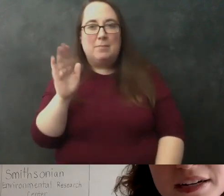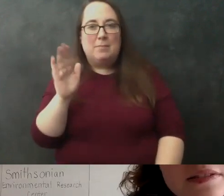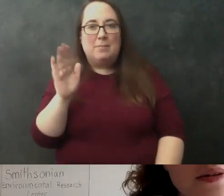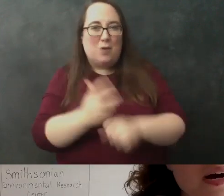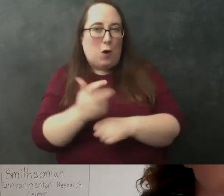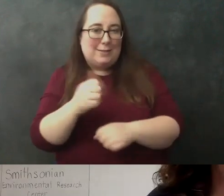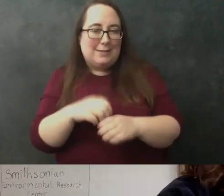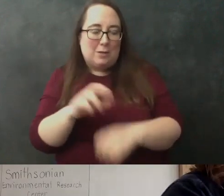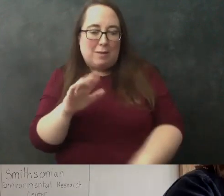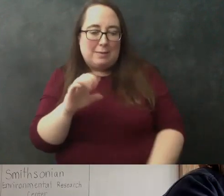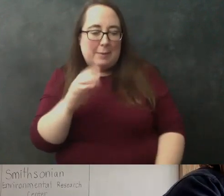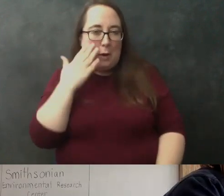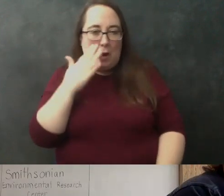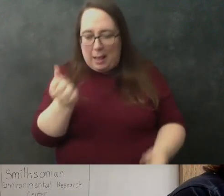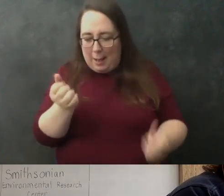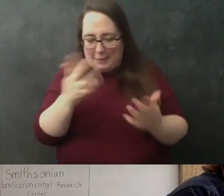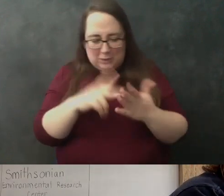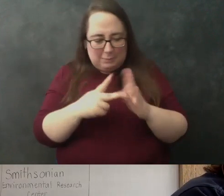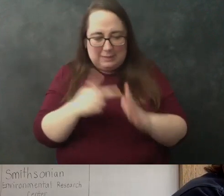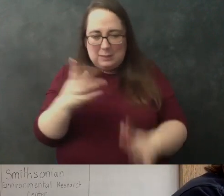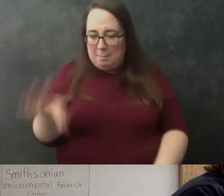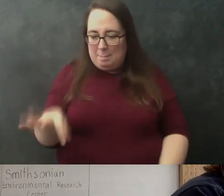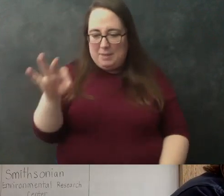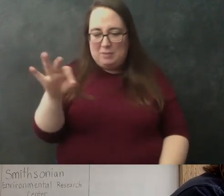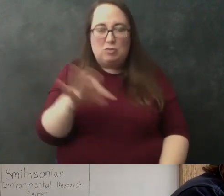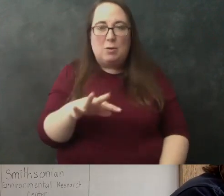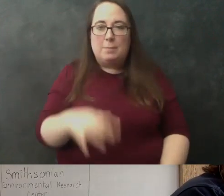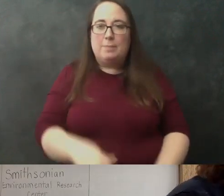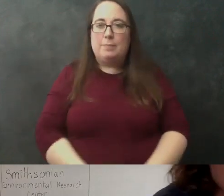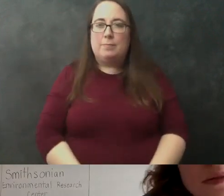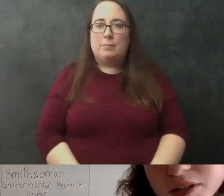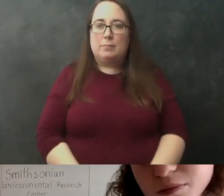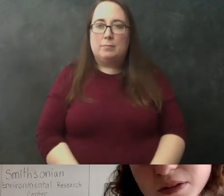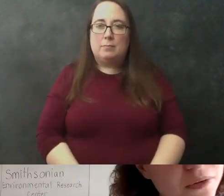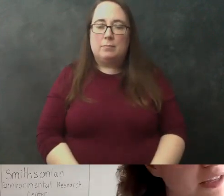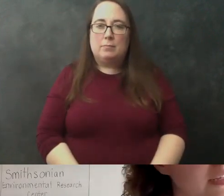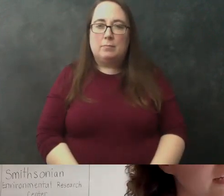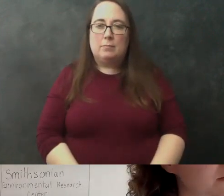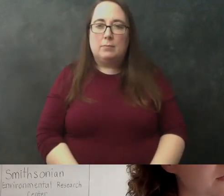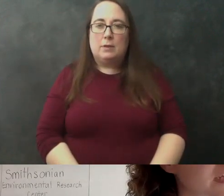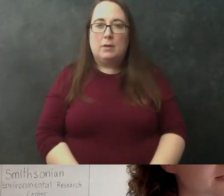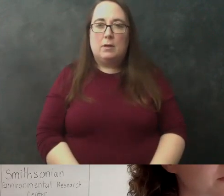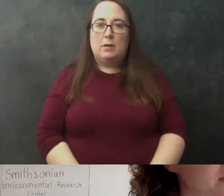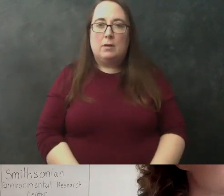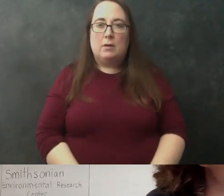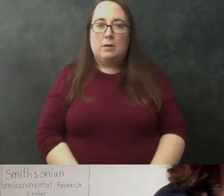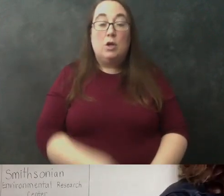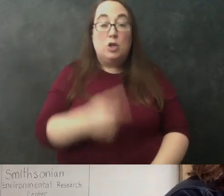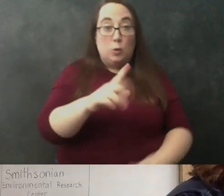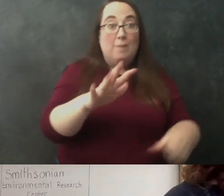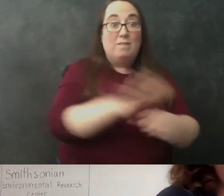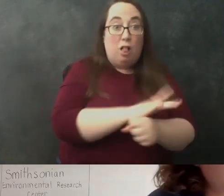recipe i never know how much is it is a pinch but i feel like what if you what if you put the whole thing in and what if i just put